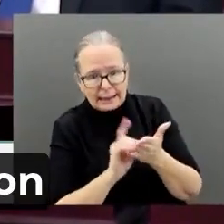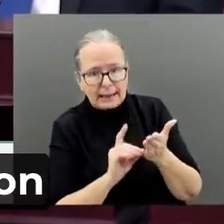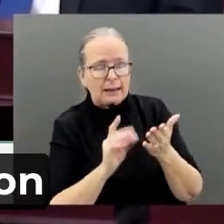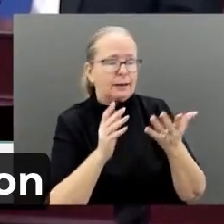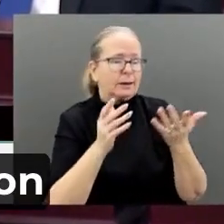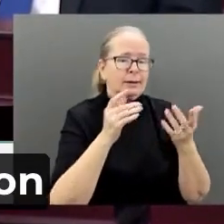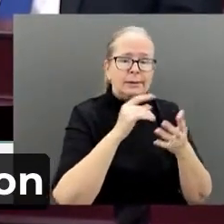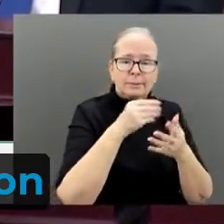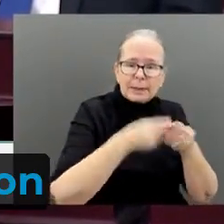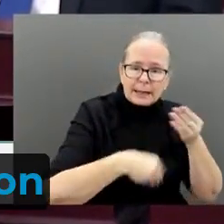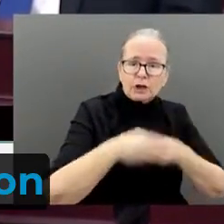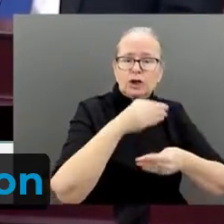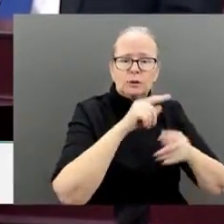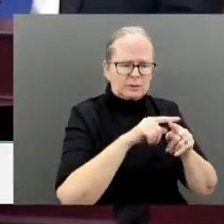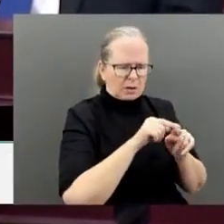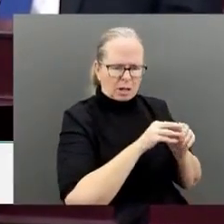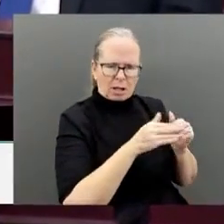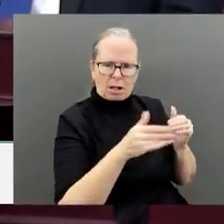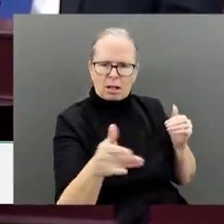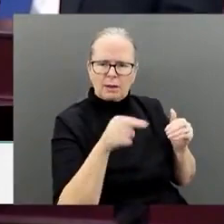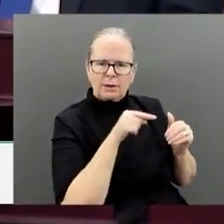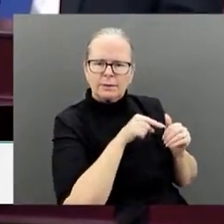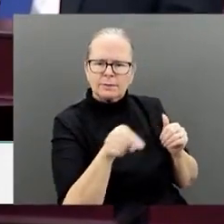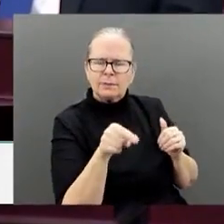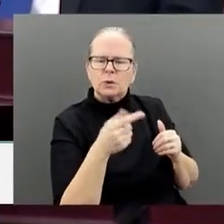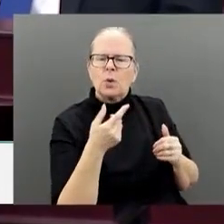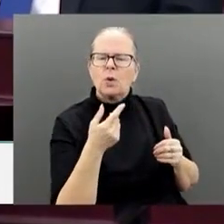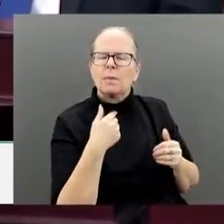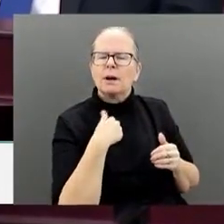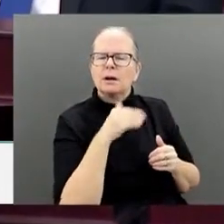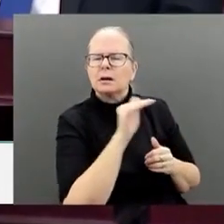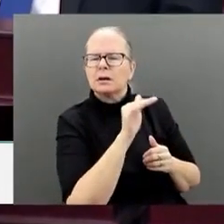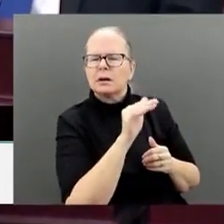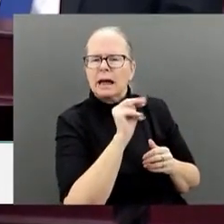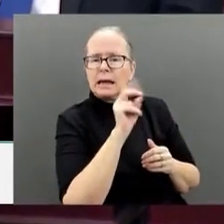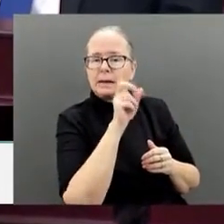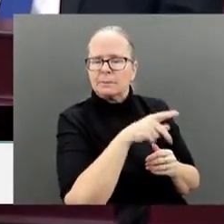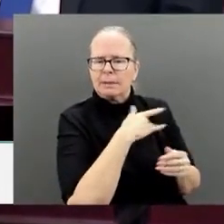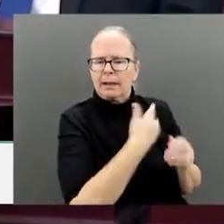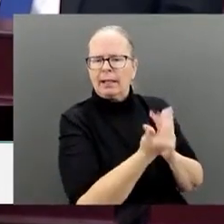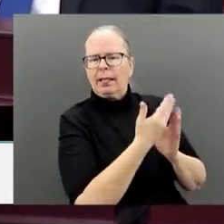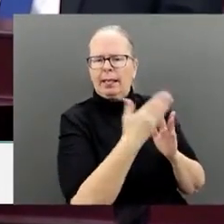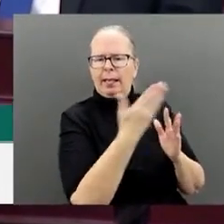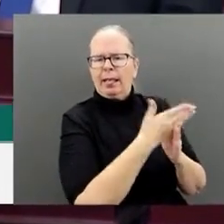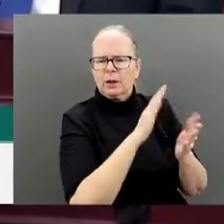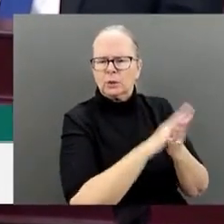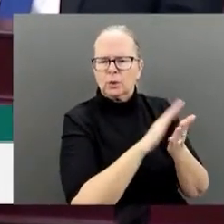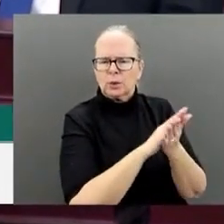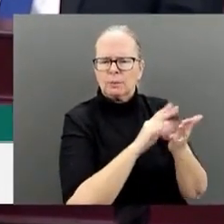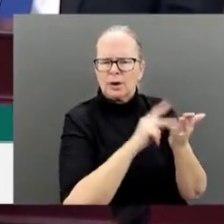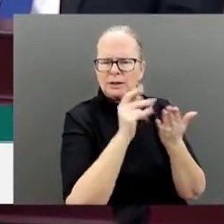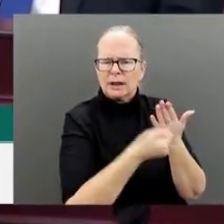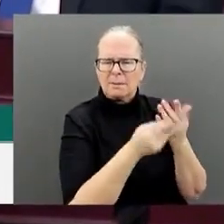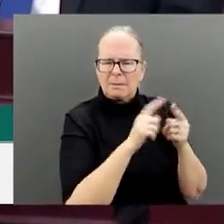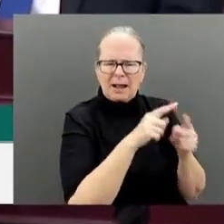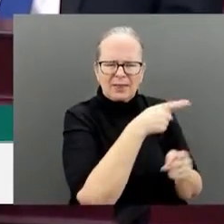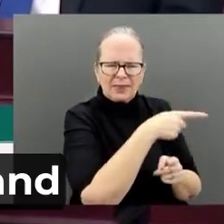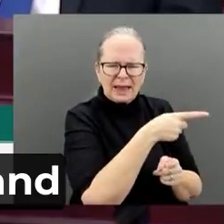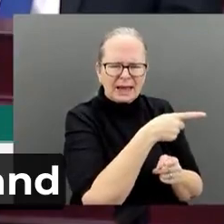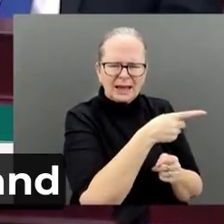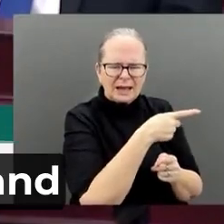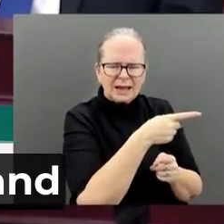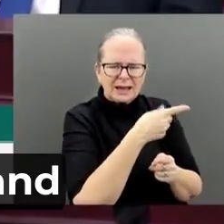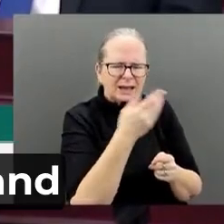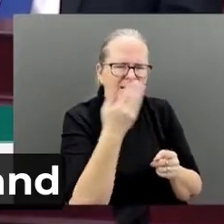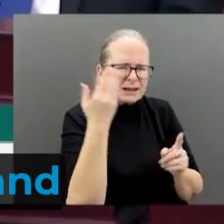regarding school construction projects, often without a full understanding of the project stages, can the Minister of Infrastructure